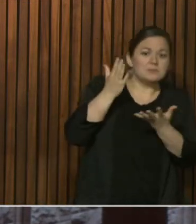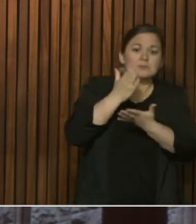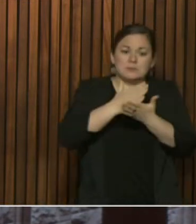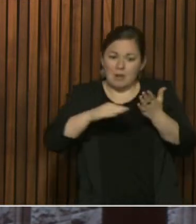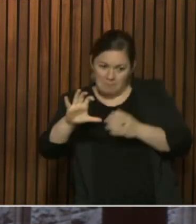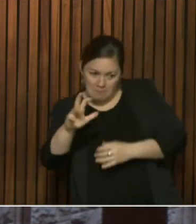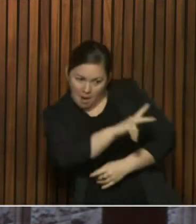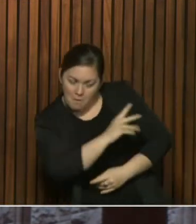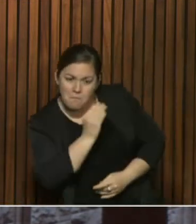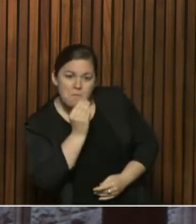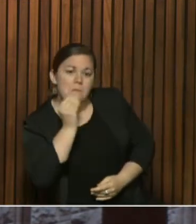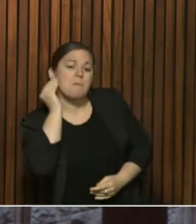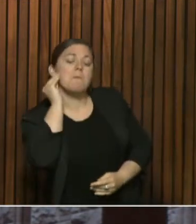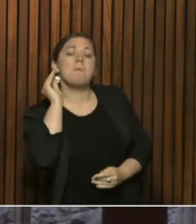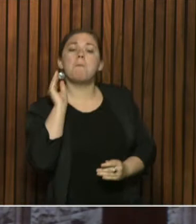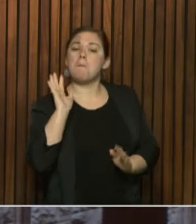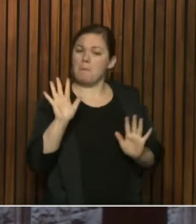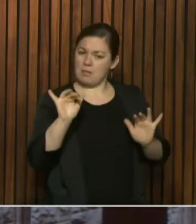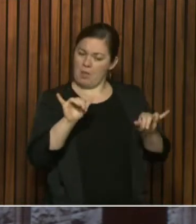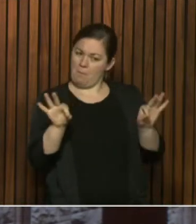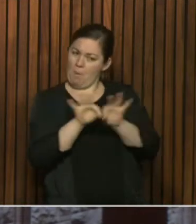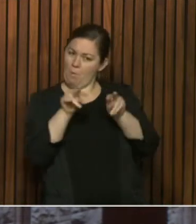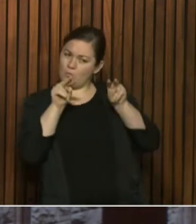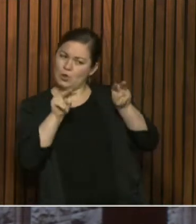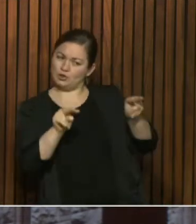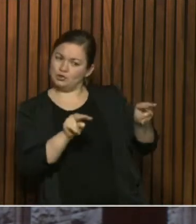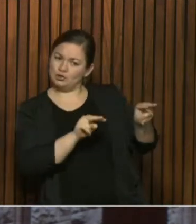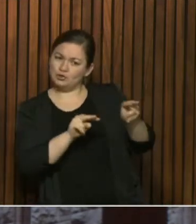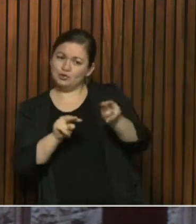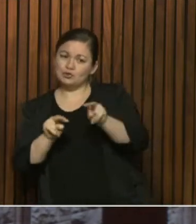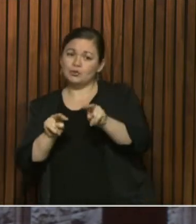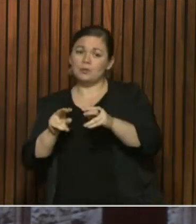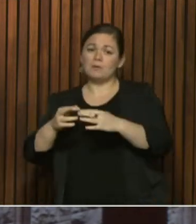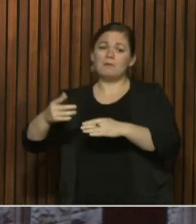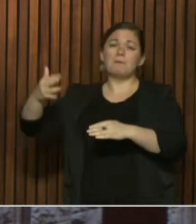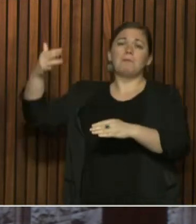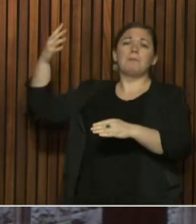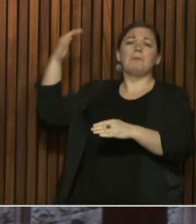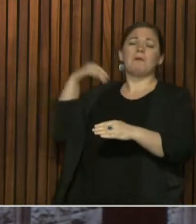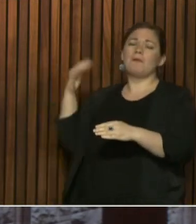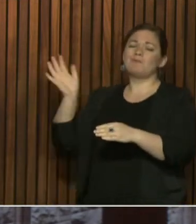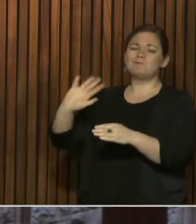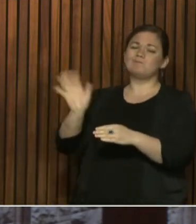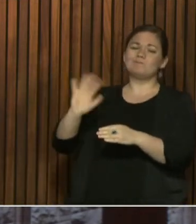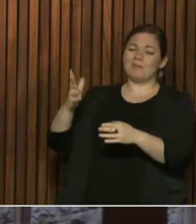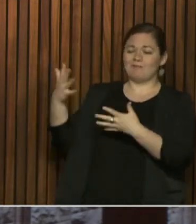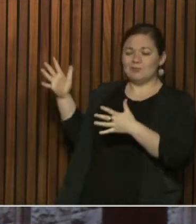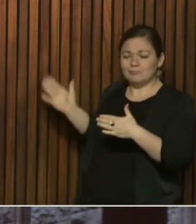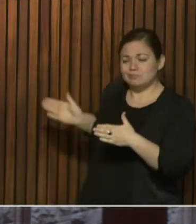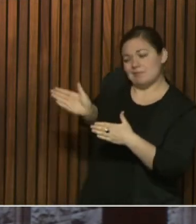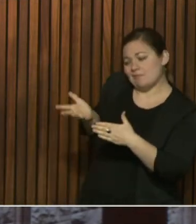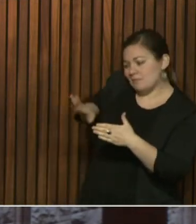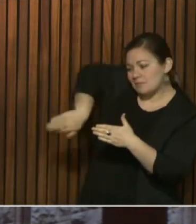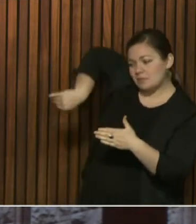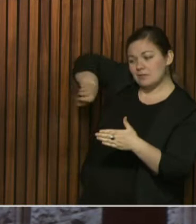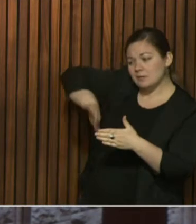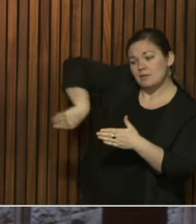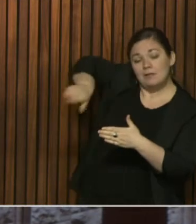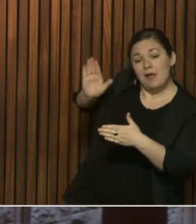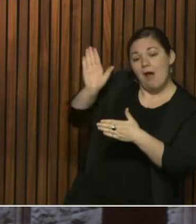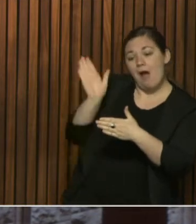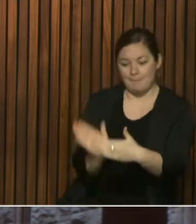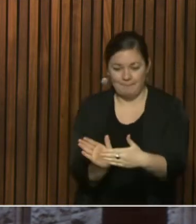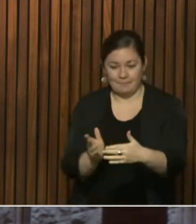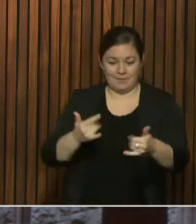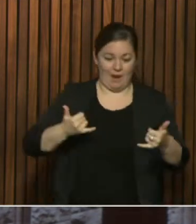to watch that as we progress in this phase of the outbreak. And so that's one aspect there.